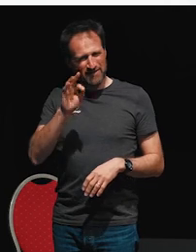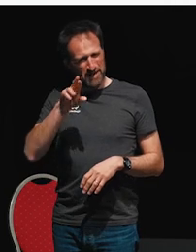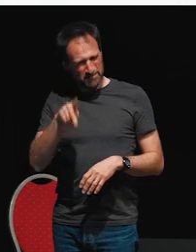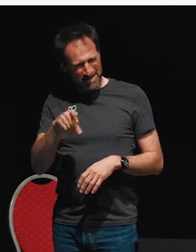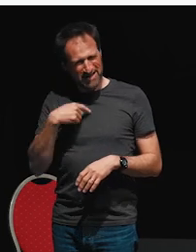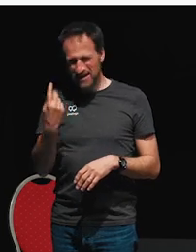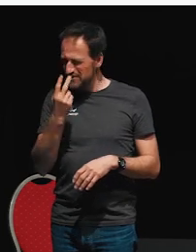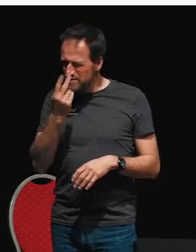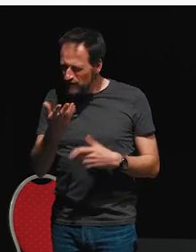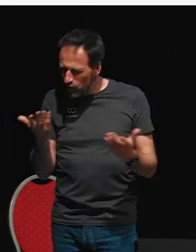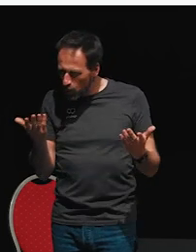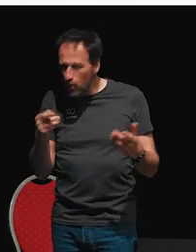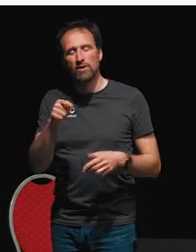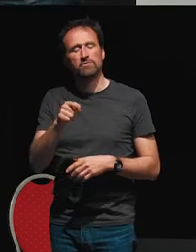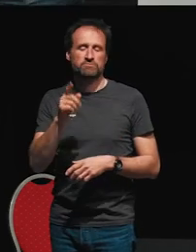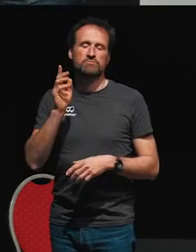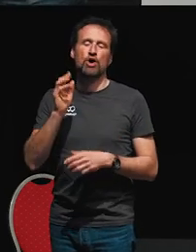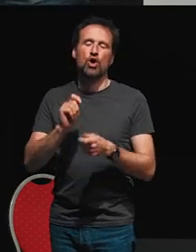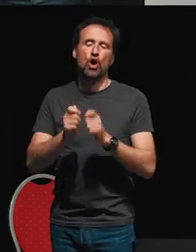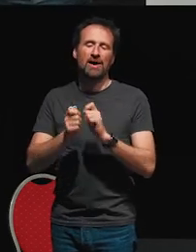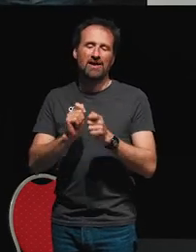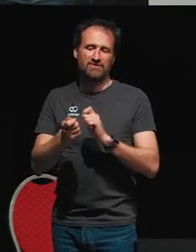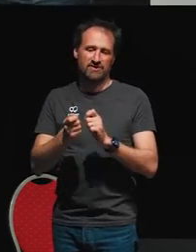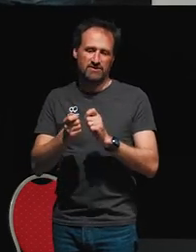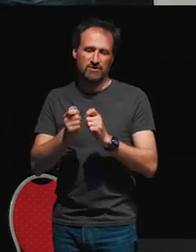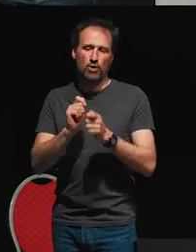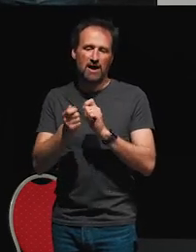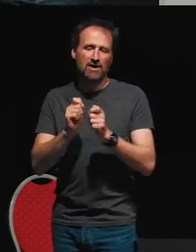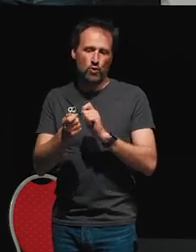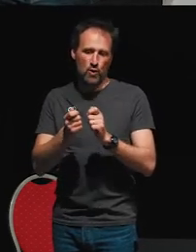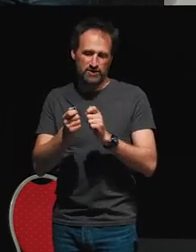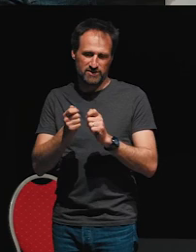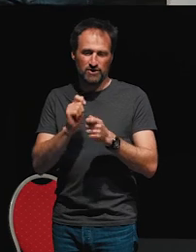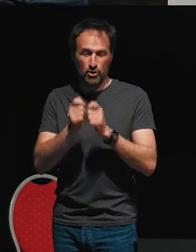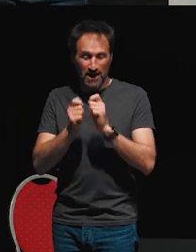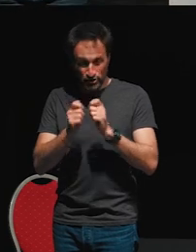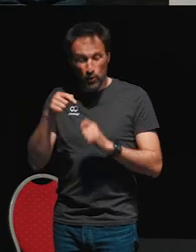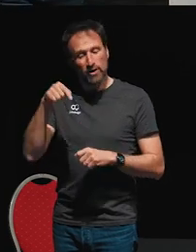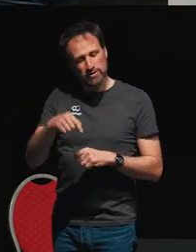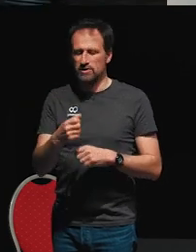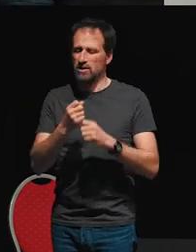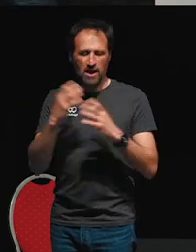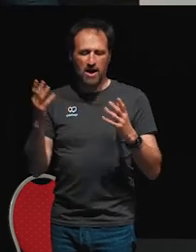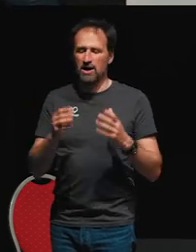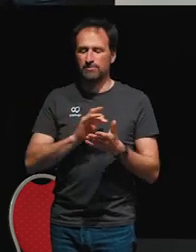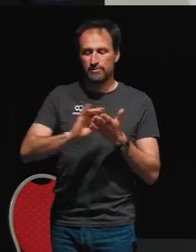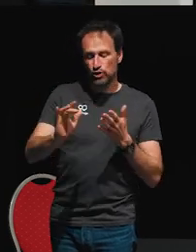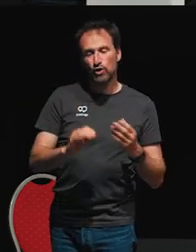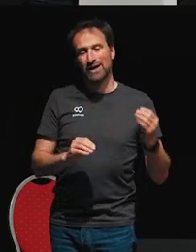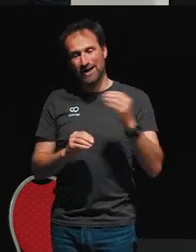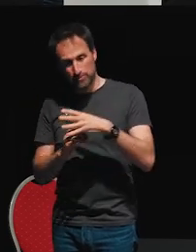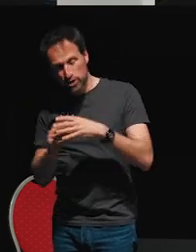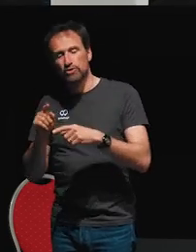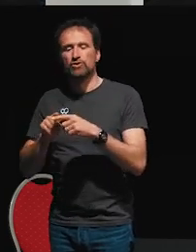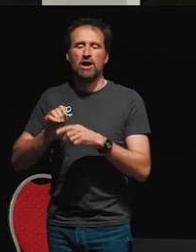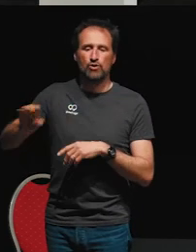through operators. Those are pure functions that take a stream as an input and return a new stream as an output. And we